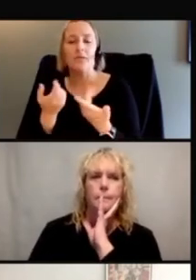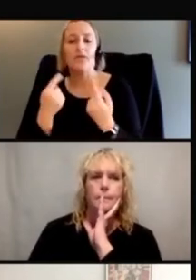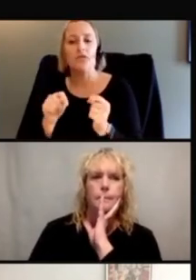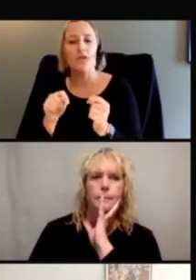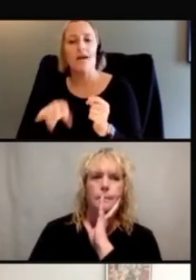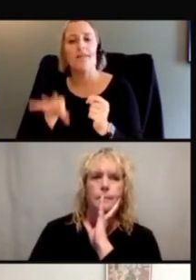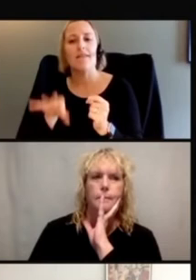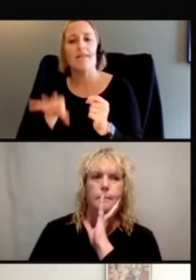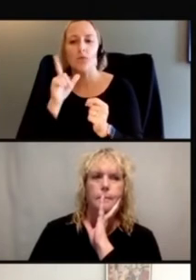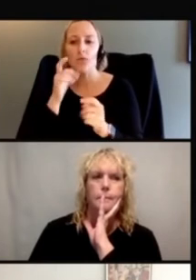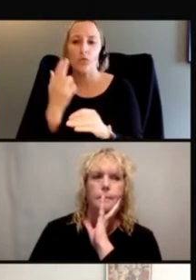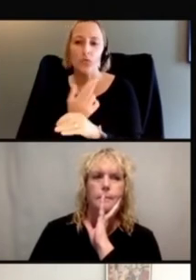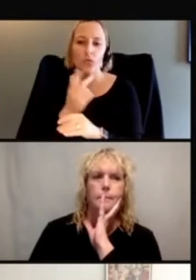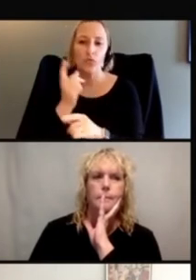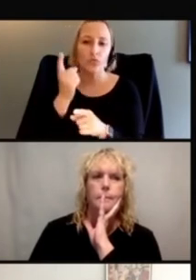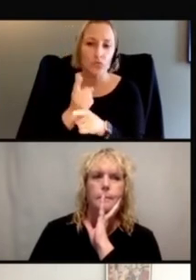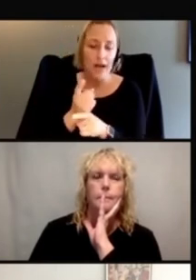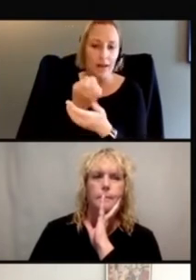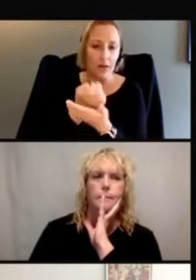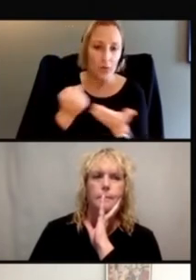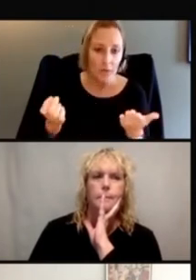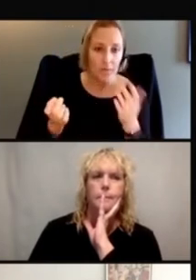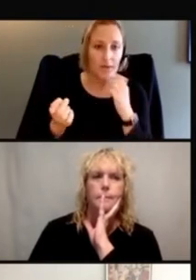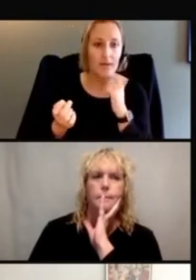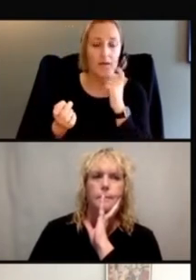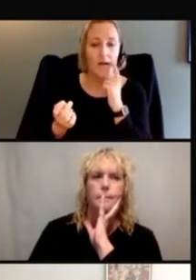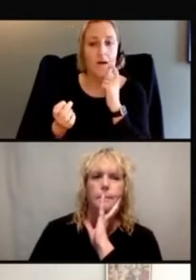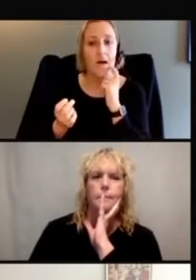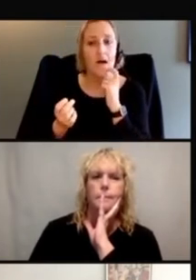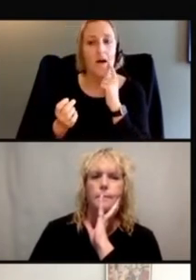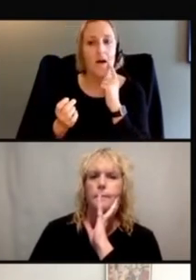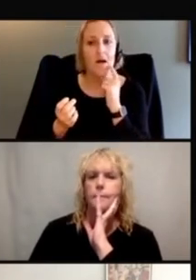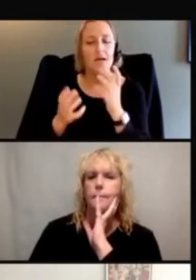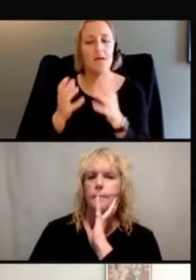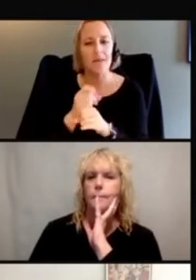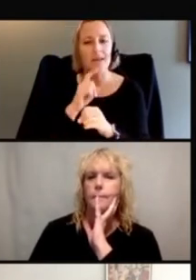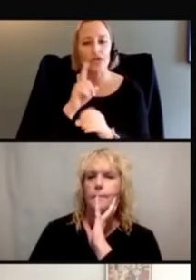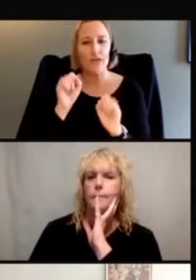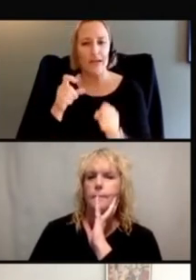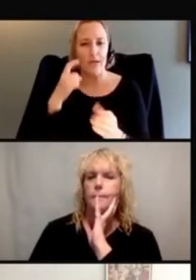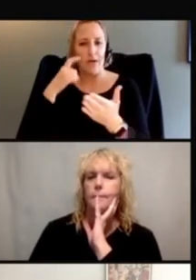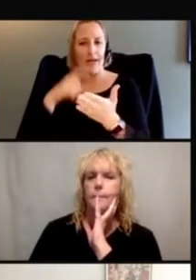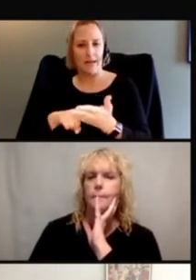type of equipment and taking that picture so it's recognizable.